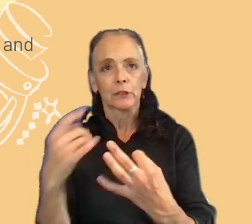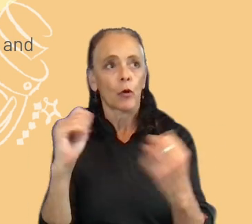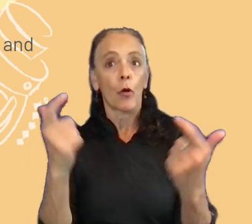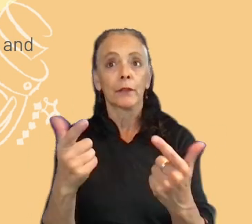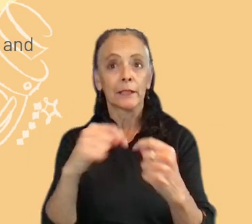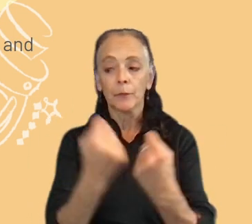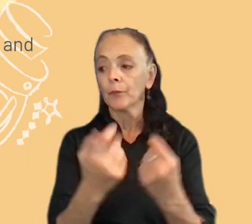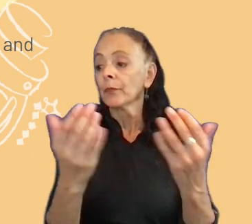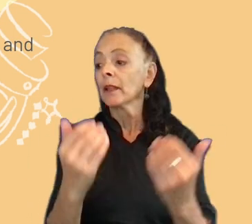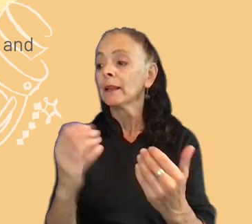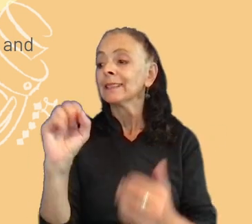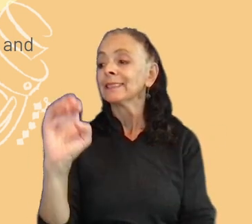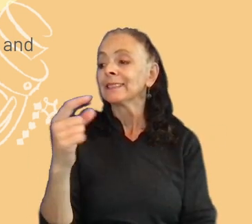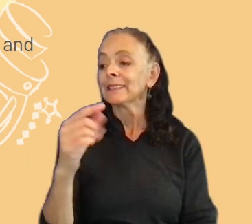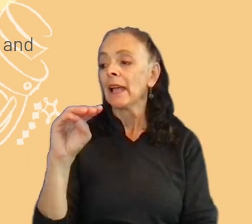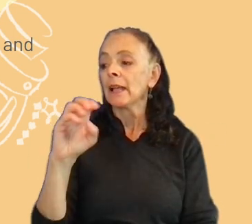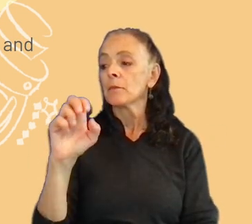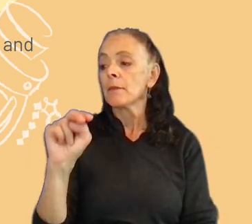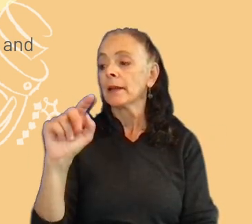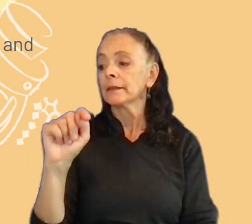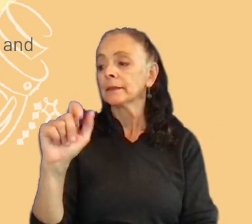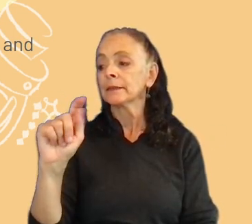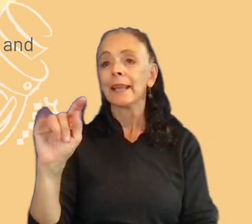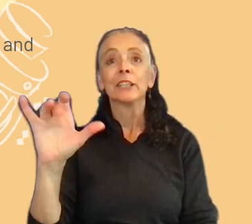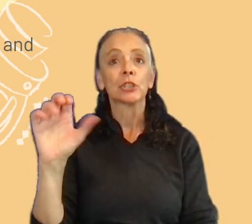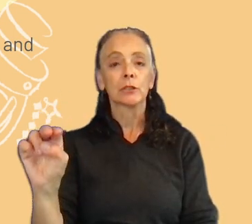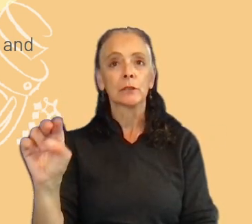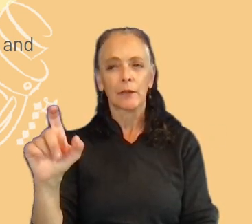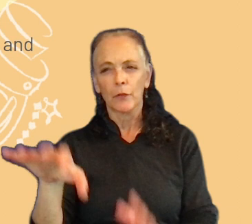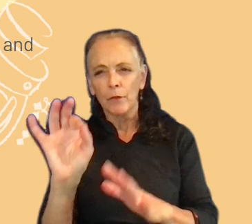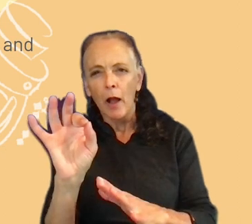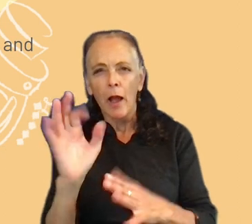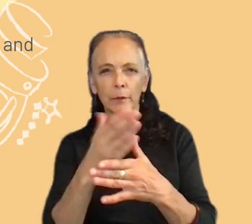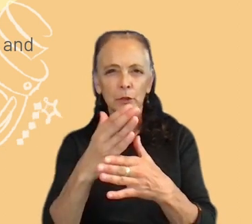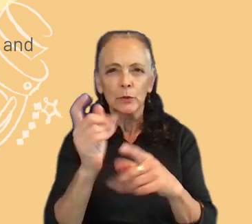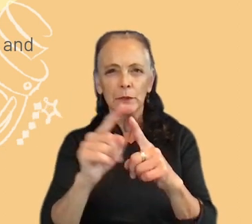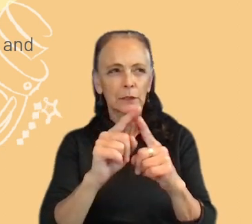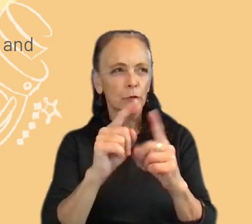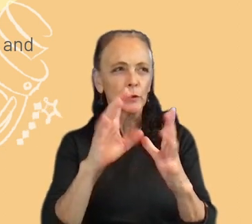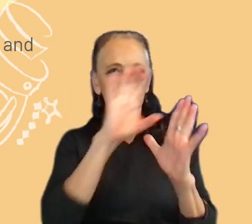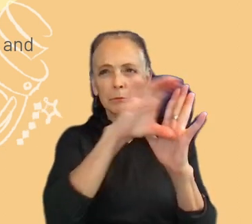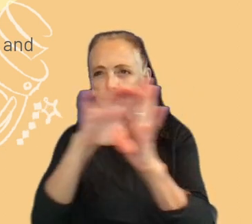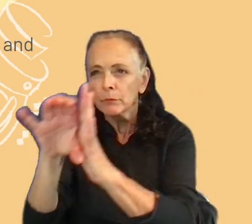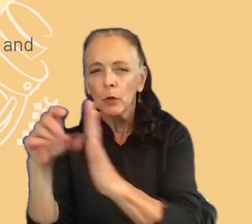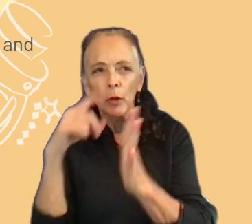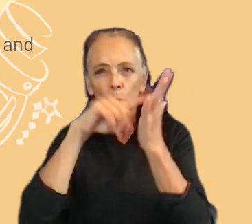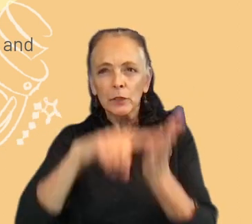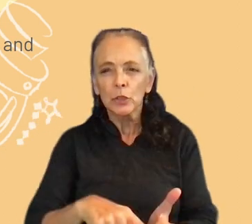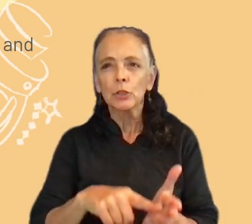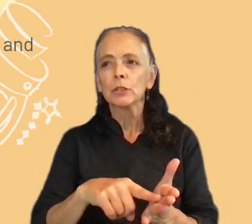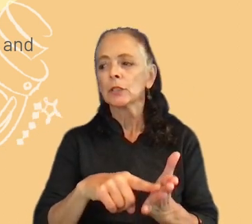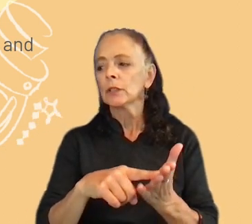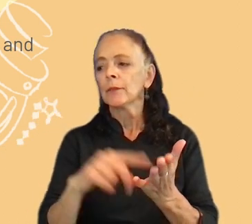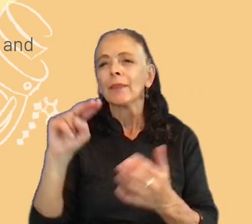Segmentation, we need to find between these profiles that we are researching, niches or